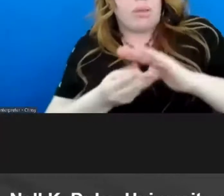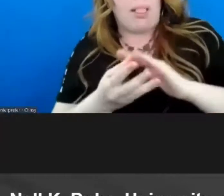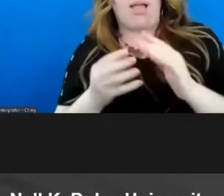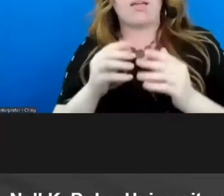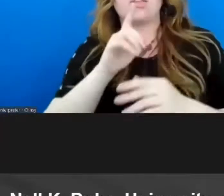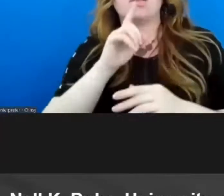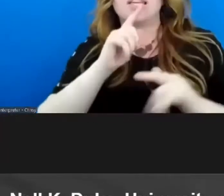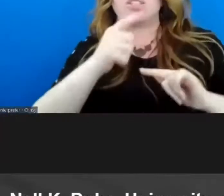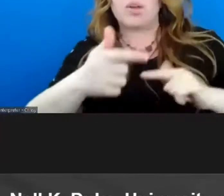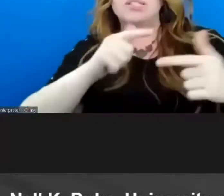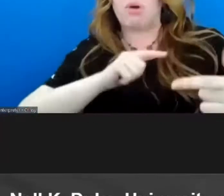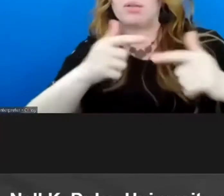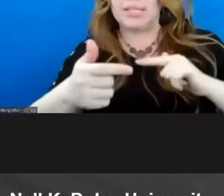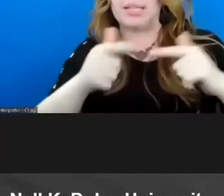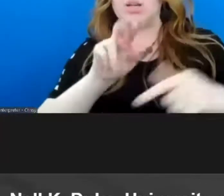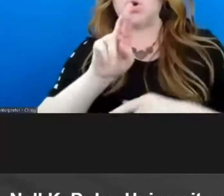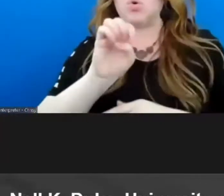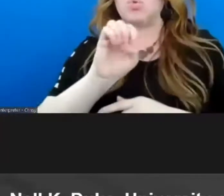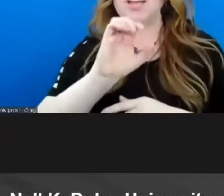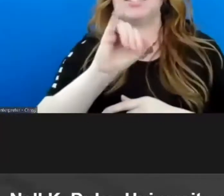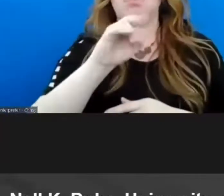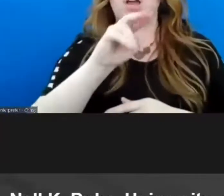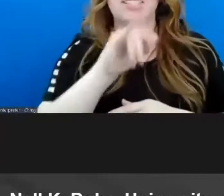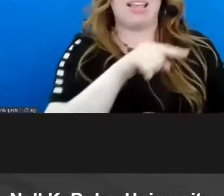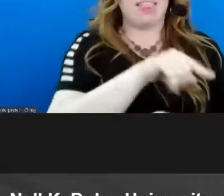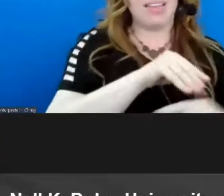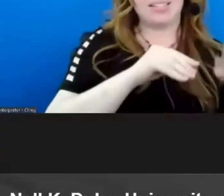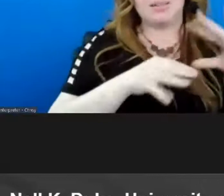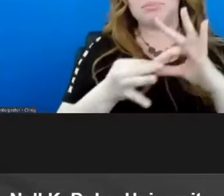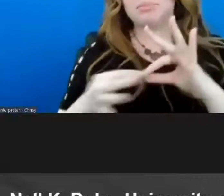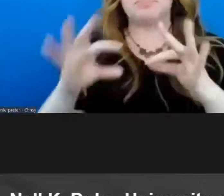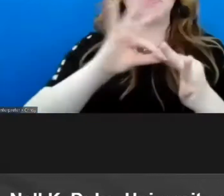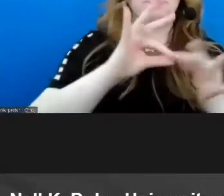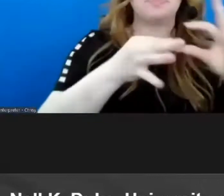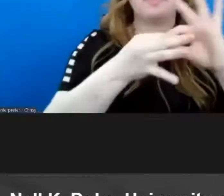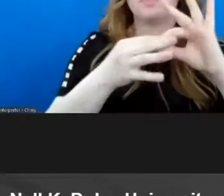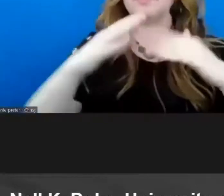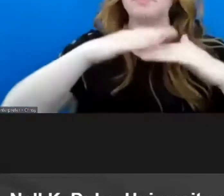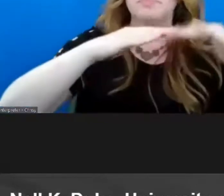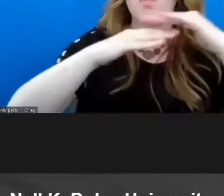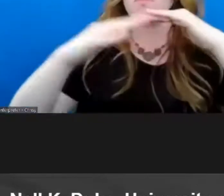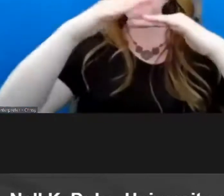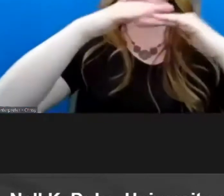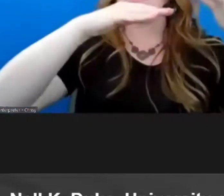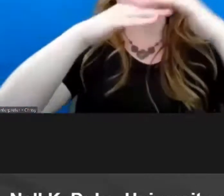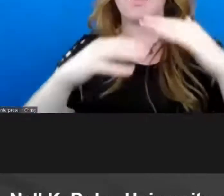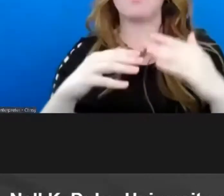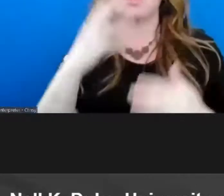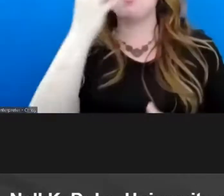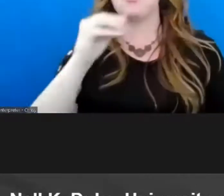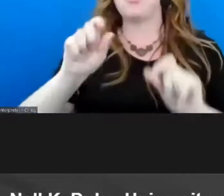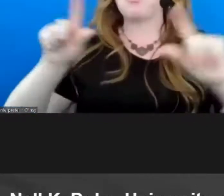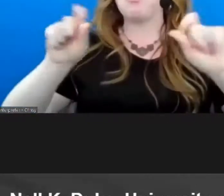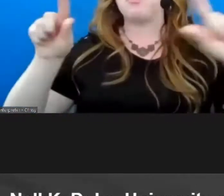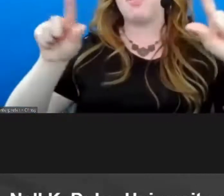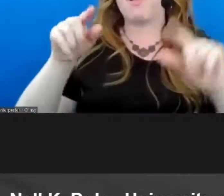these things actually one informs the other these bridging processes that i've talked about for example um there's a beautiful blog post that uh